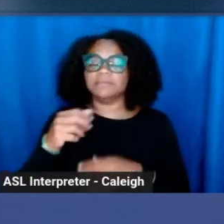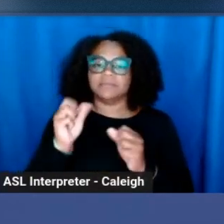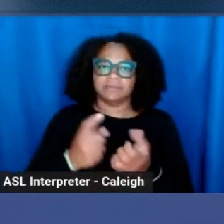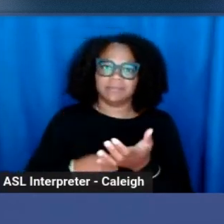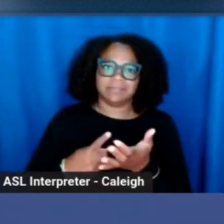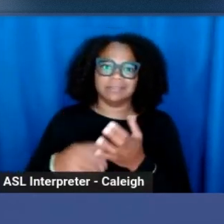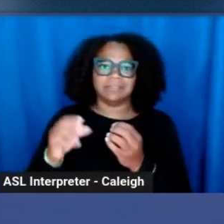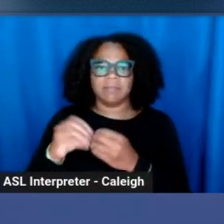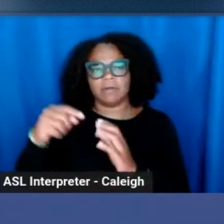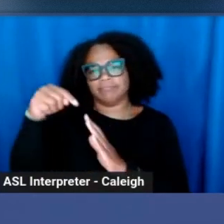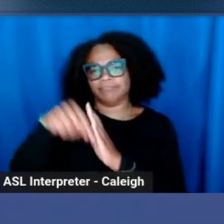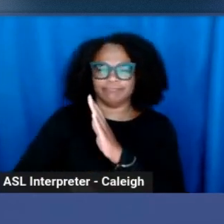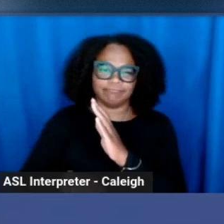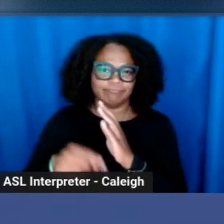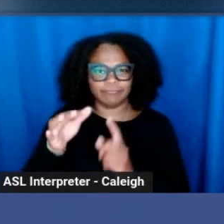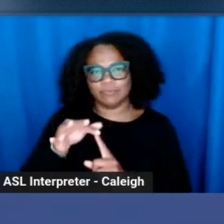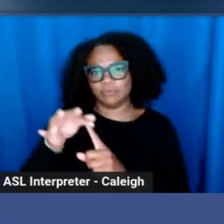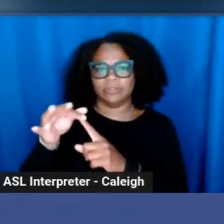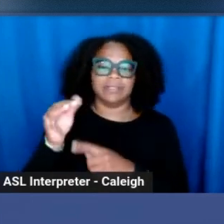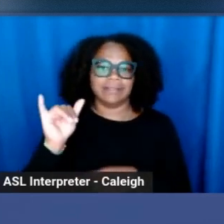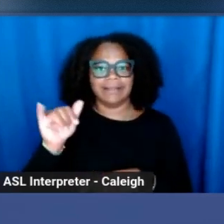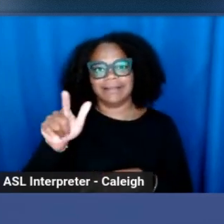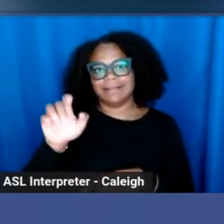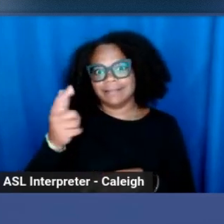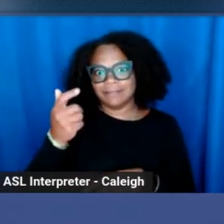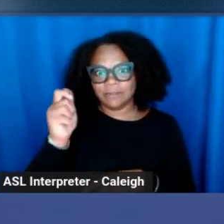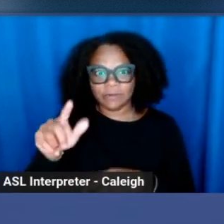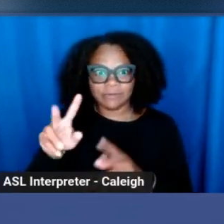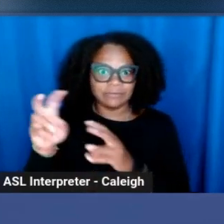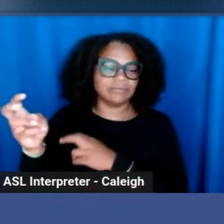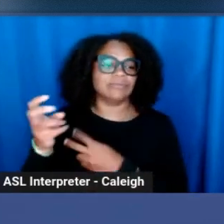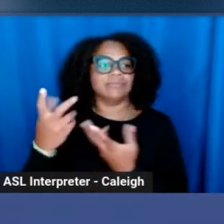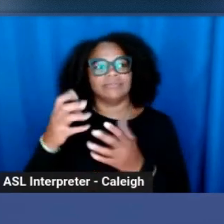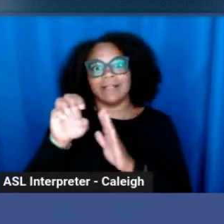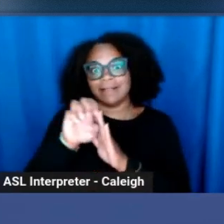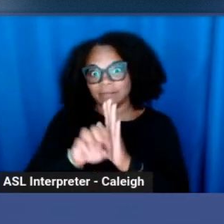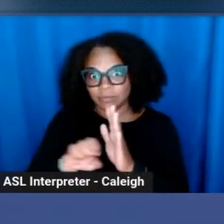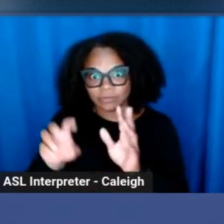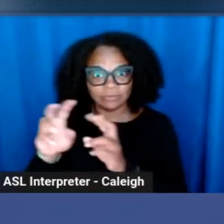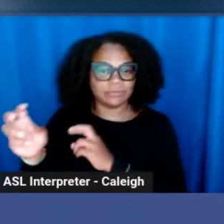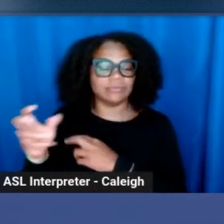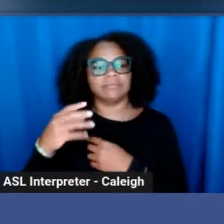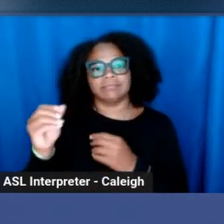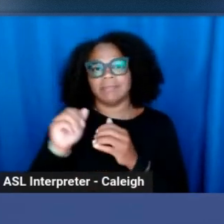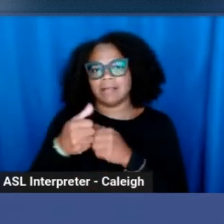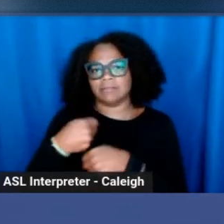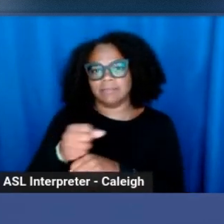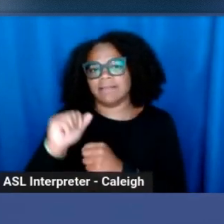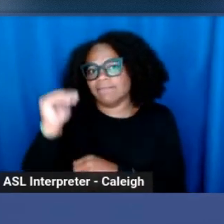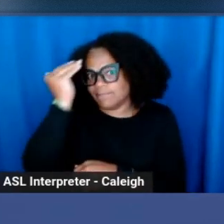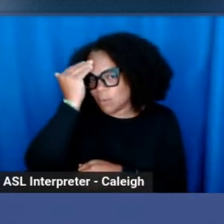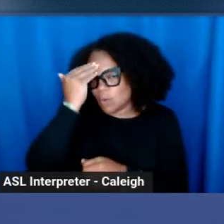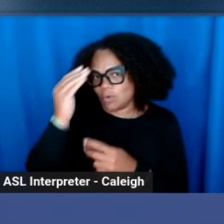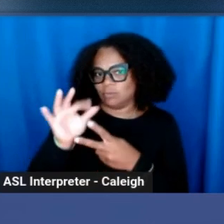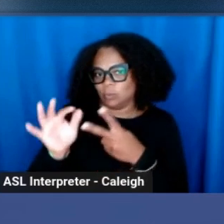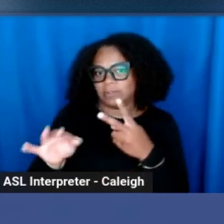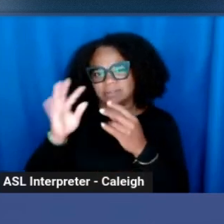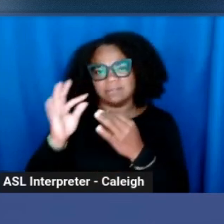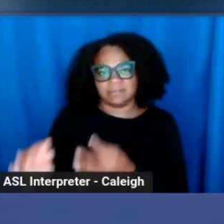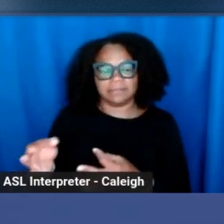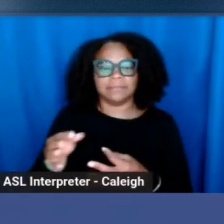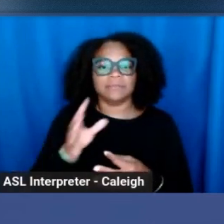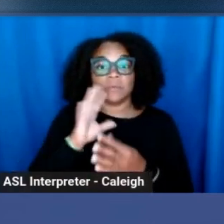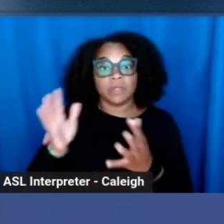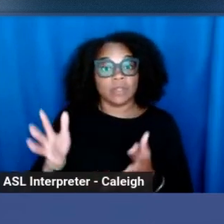or ethical considerations and the importance of making informed choices. You're going to encourage critical